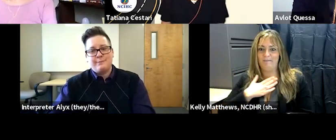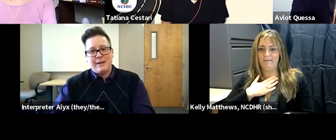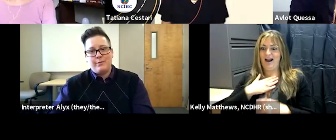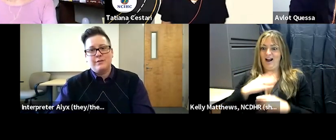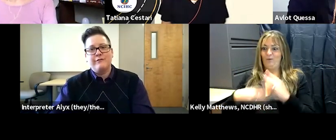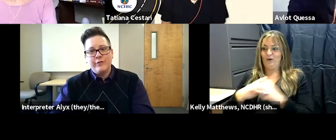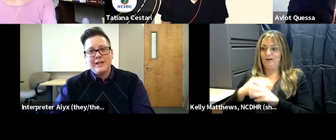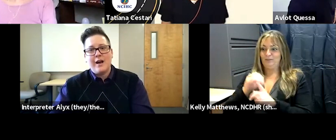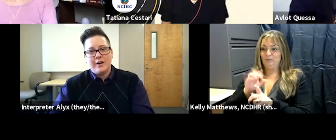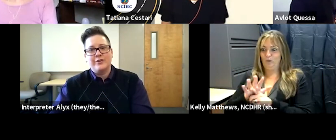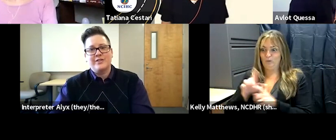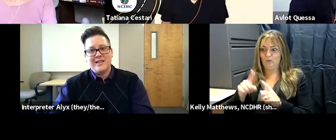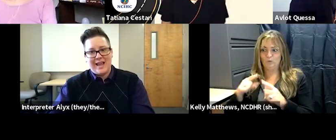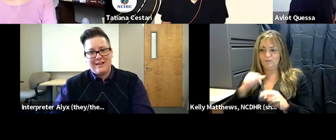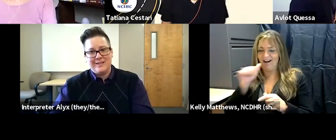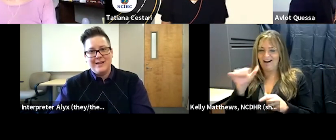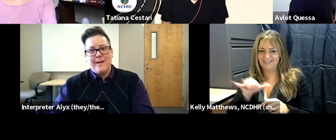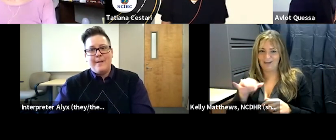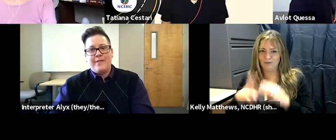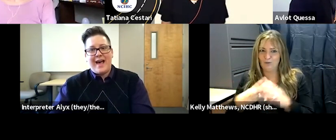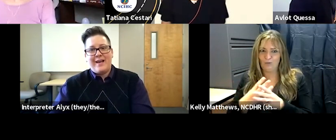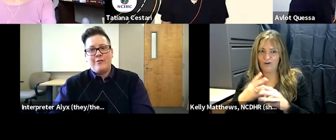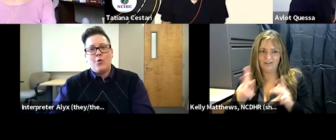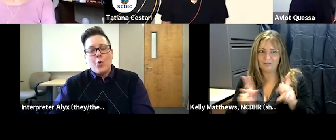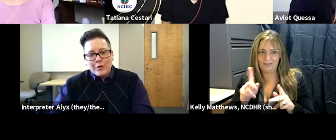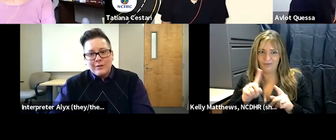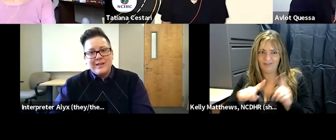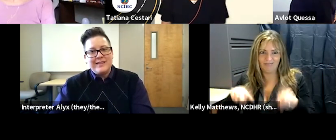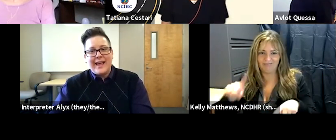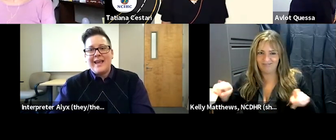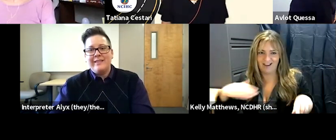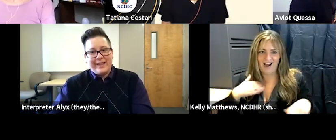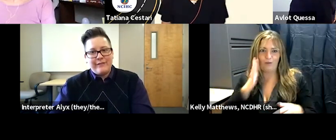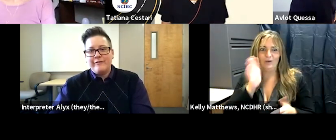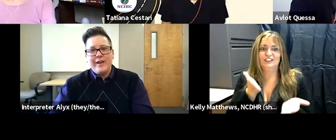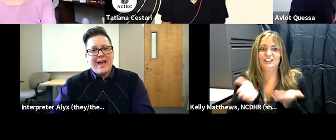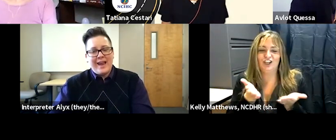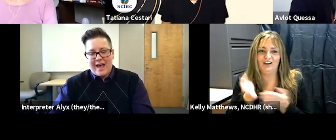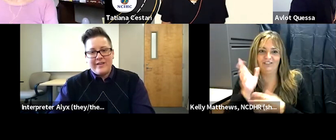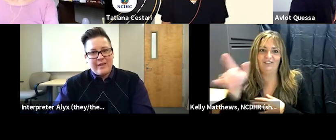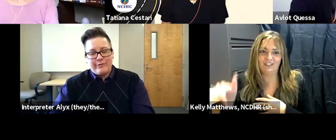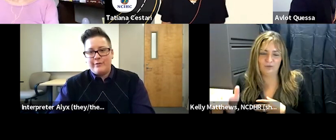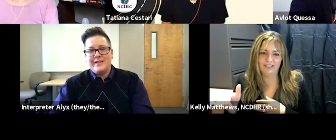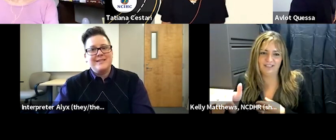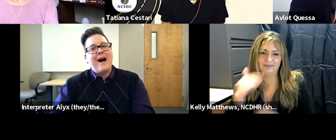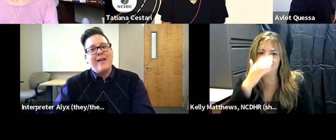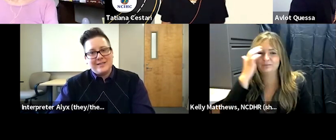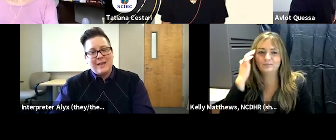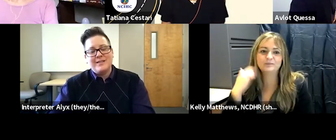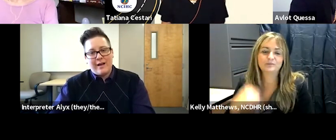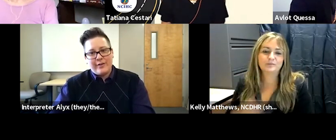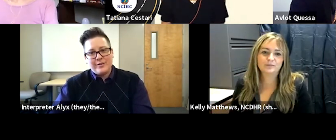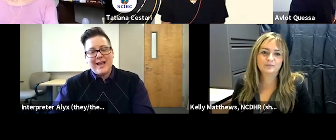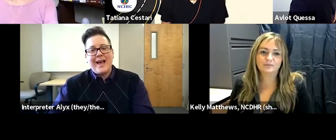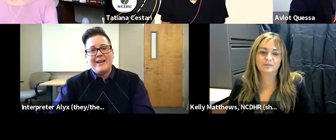really gets people to fully understand that the world that they live and navigate through is not